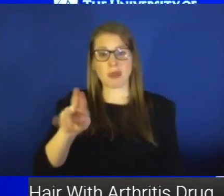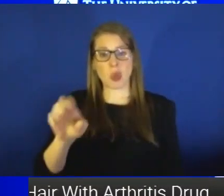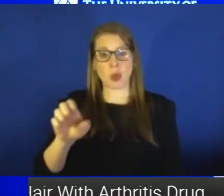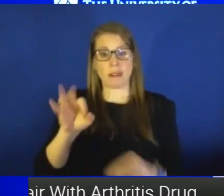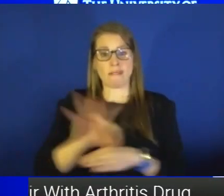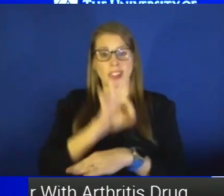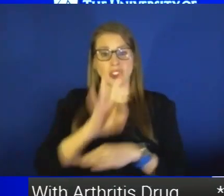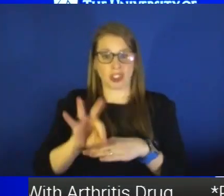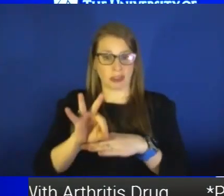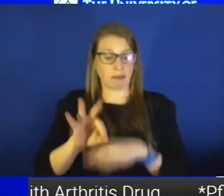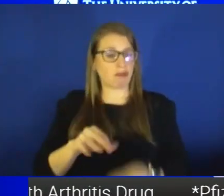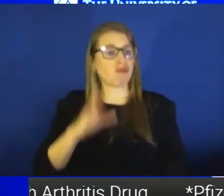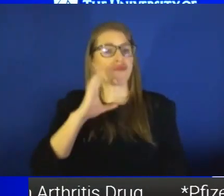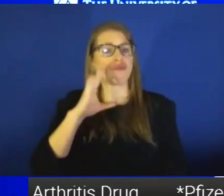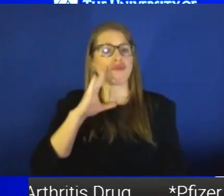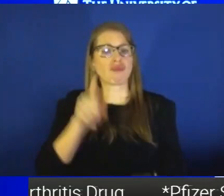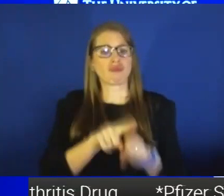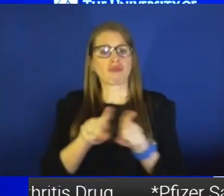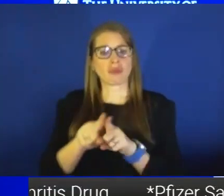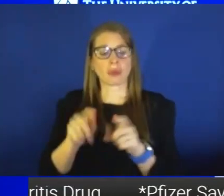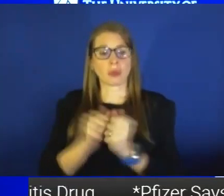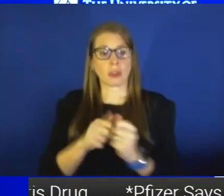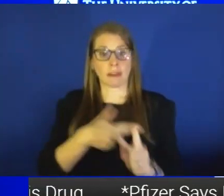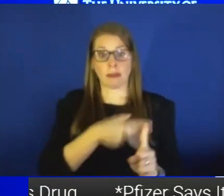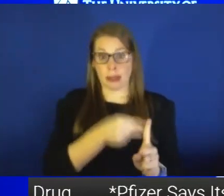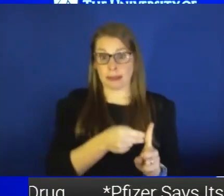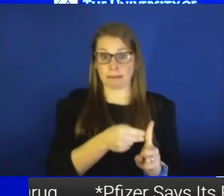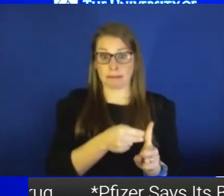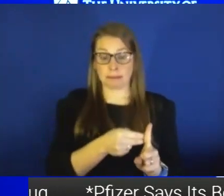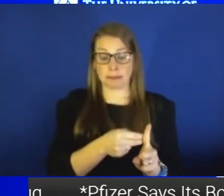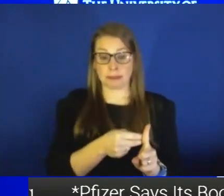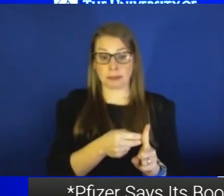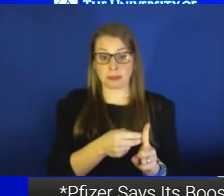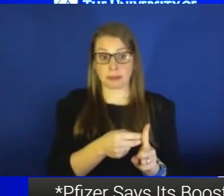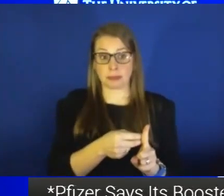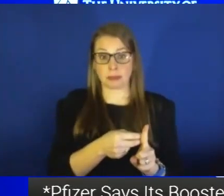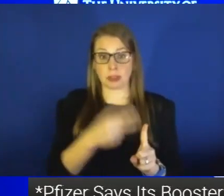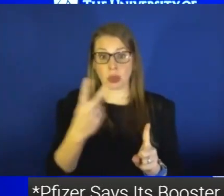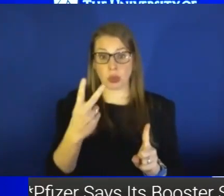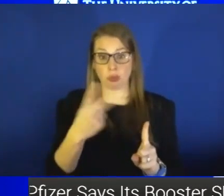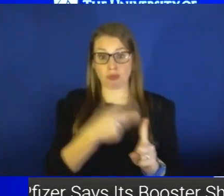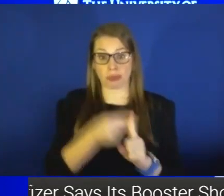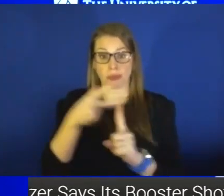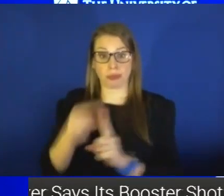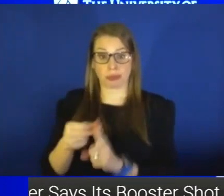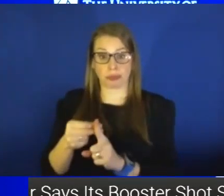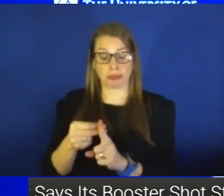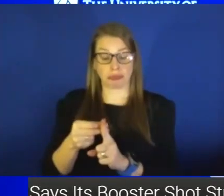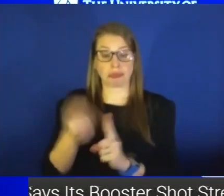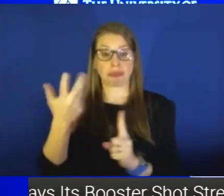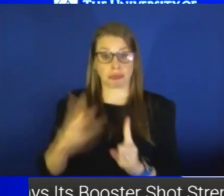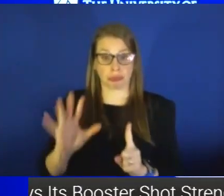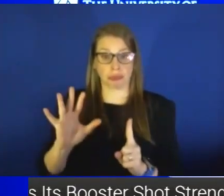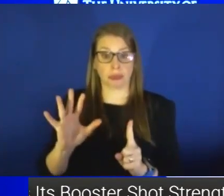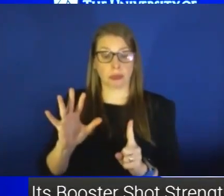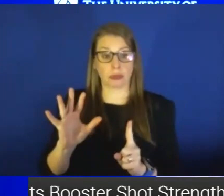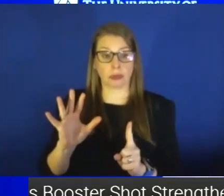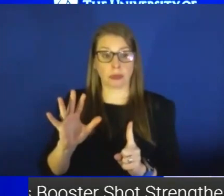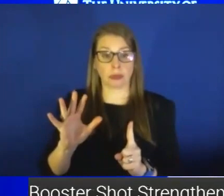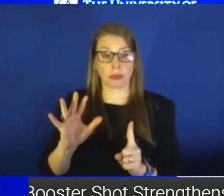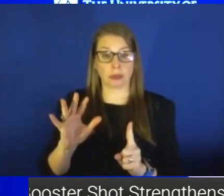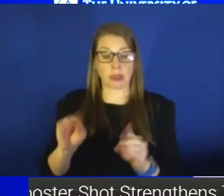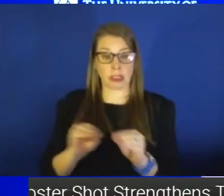We know that also with just vaccination, it's those two doses that people got. But instead, is it that spread